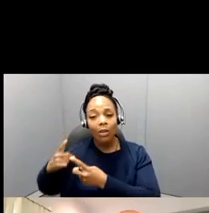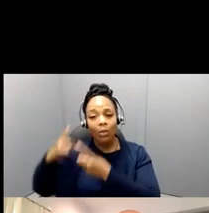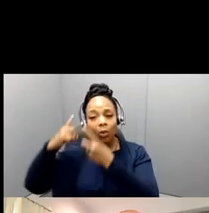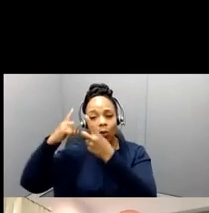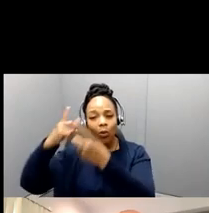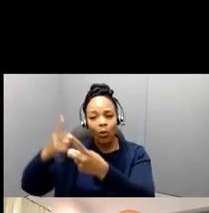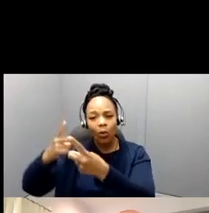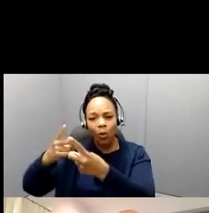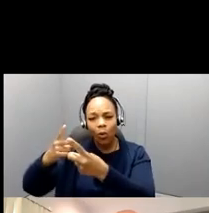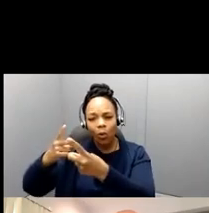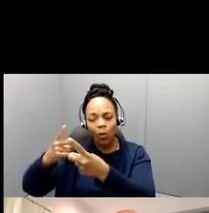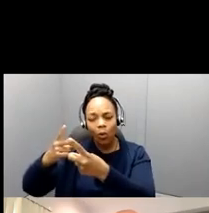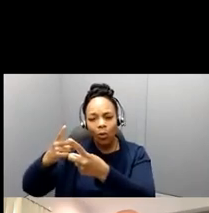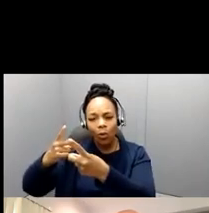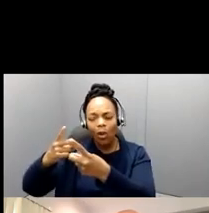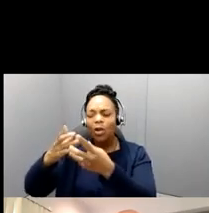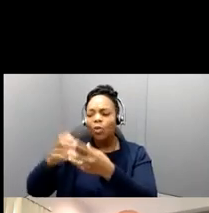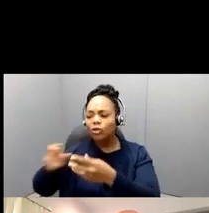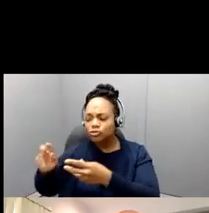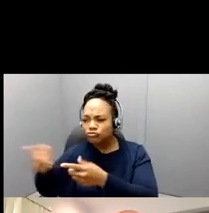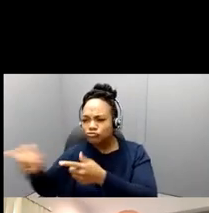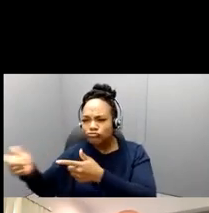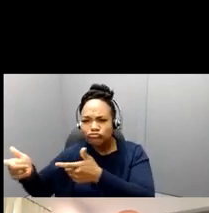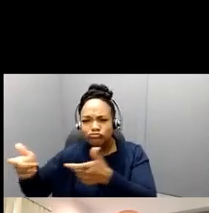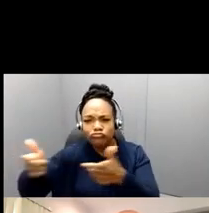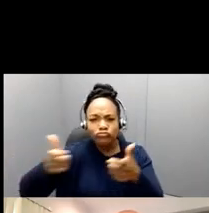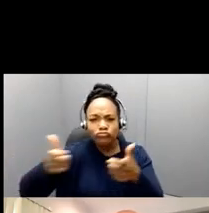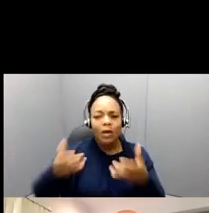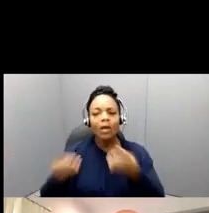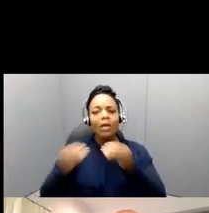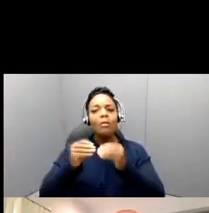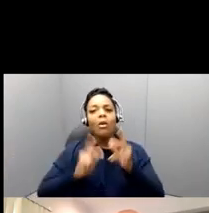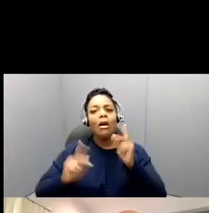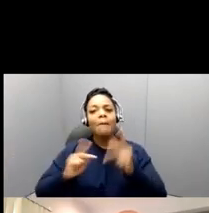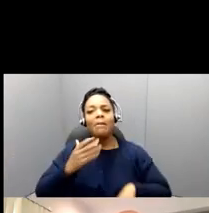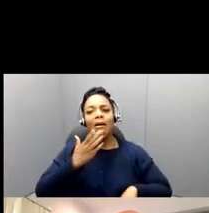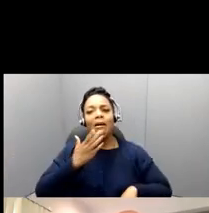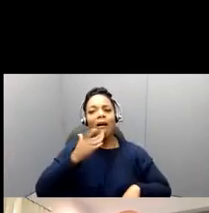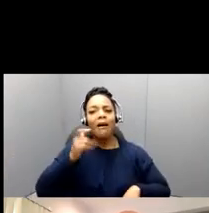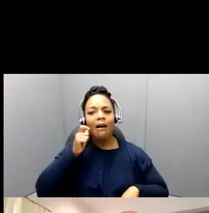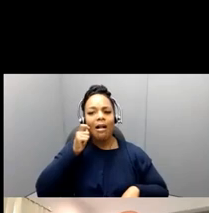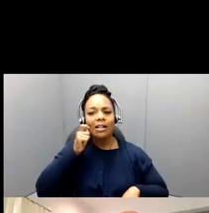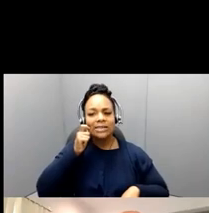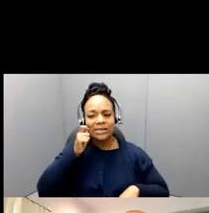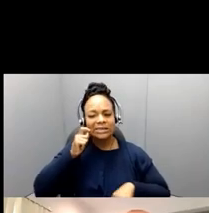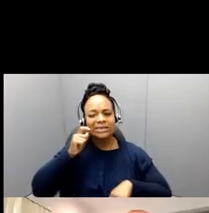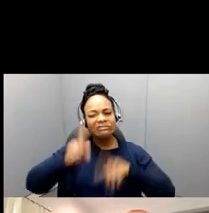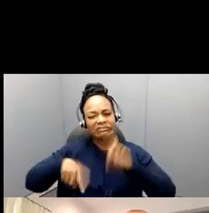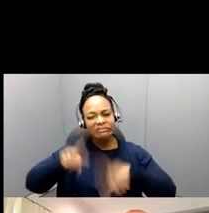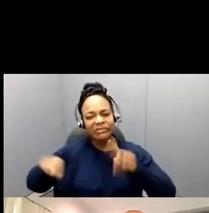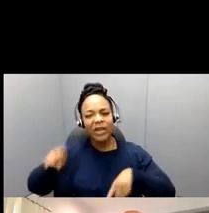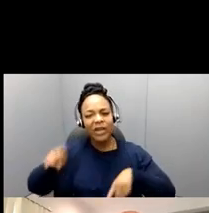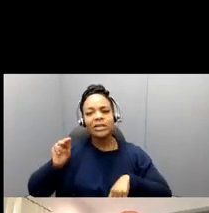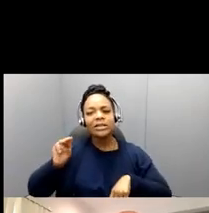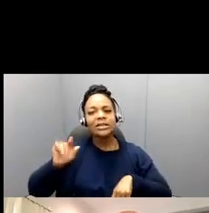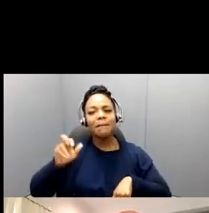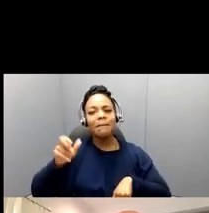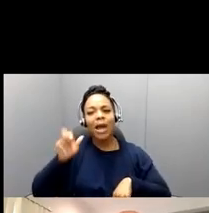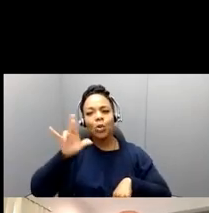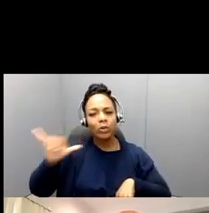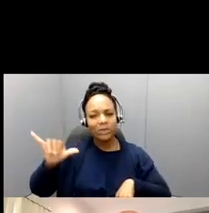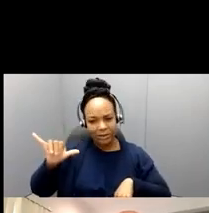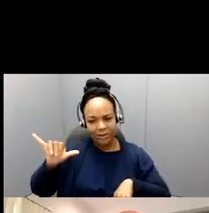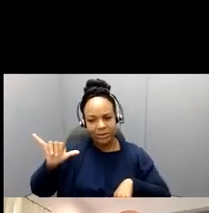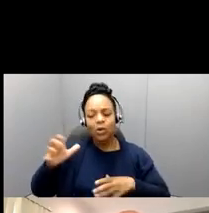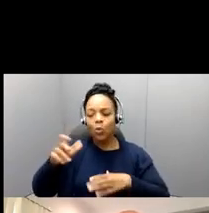of people of color, racial and ethnic minorities, who are in faculty positions. And one